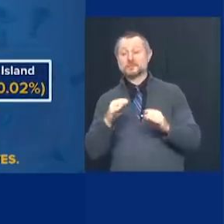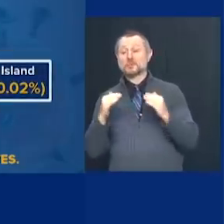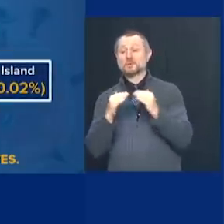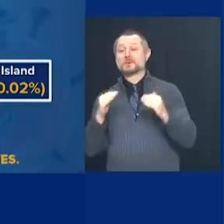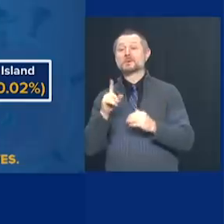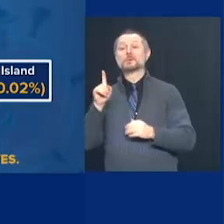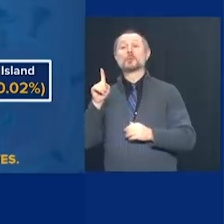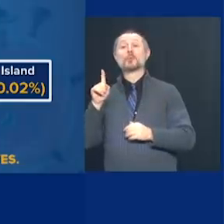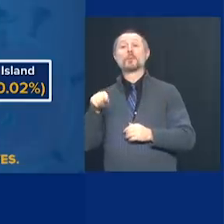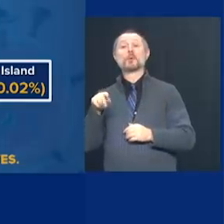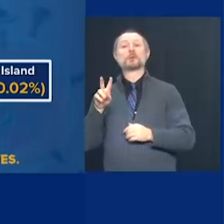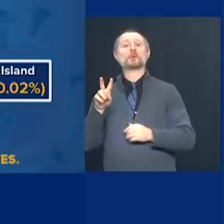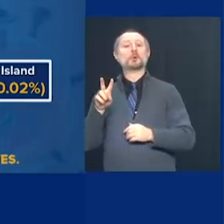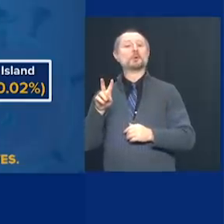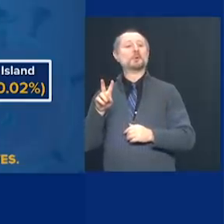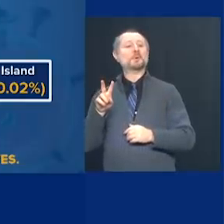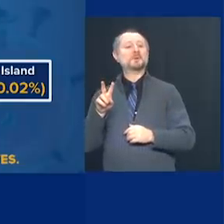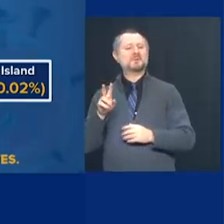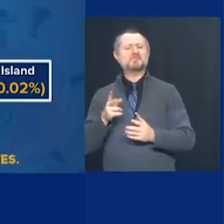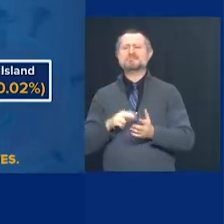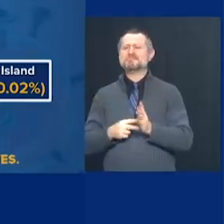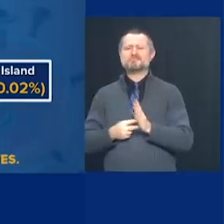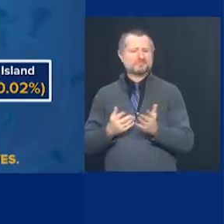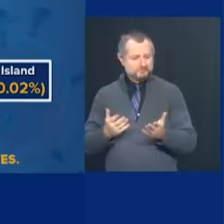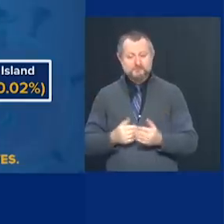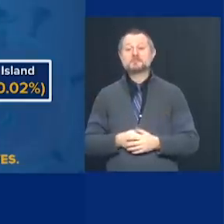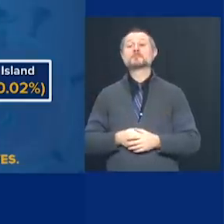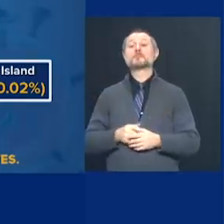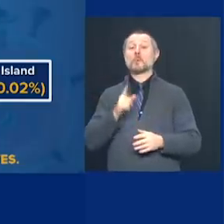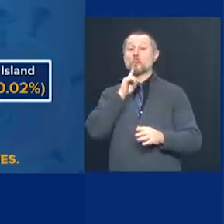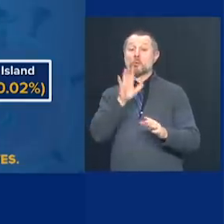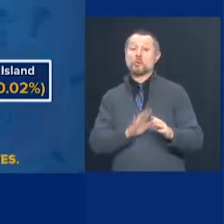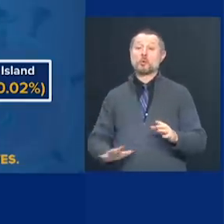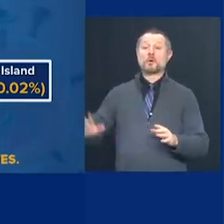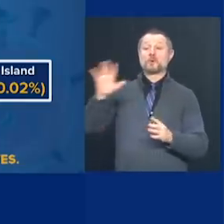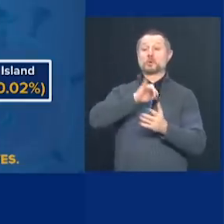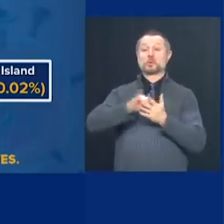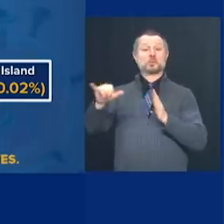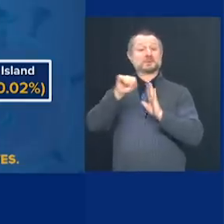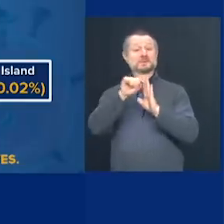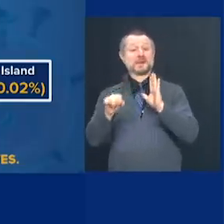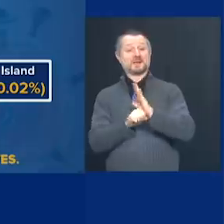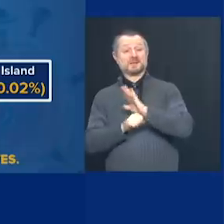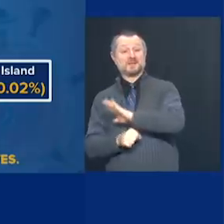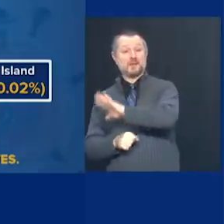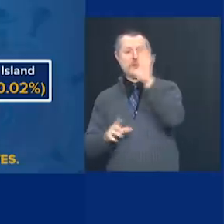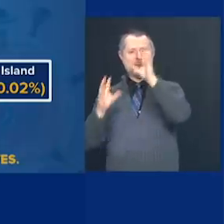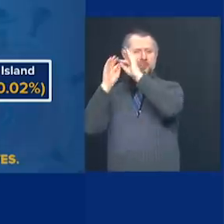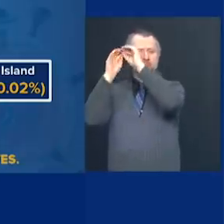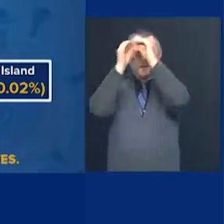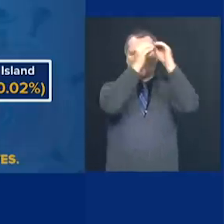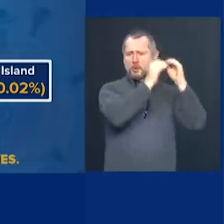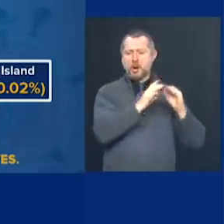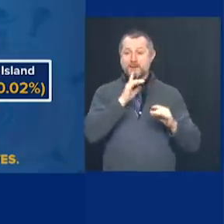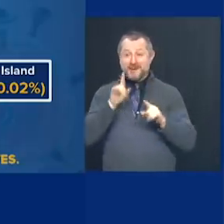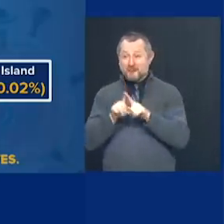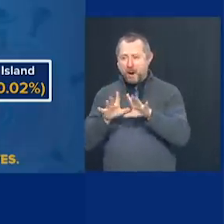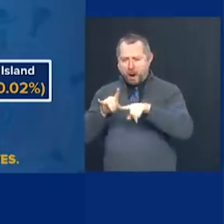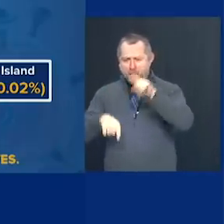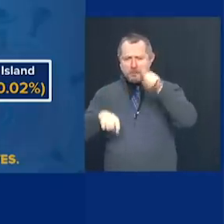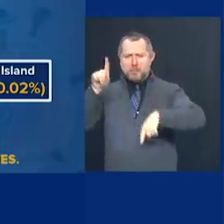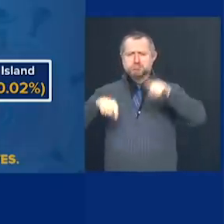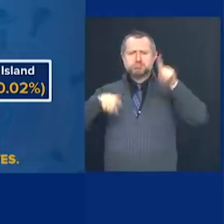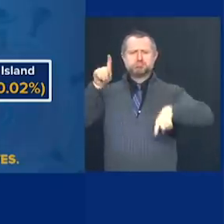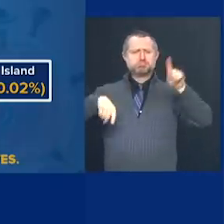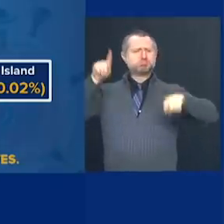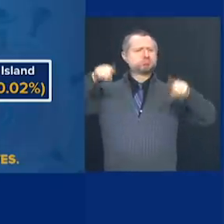When you look across the state, you see a very varied picture. This is number